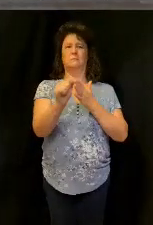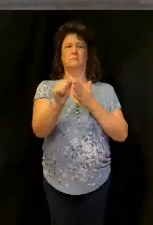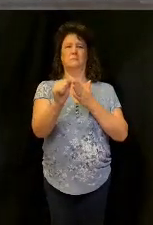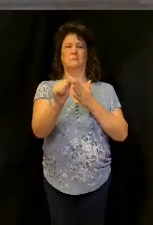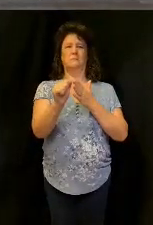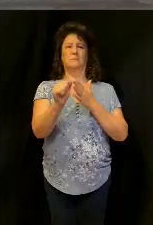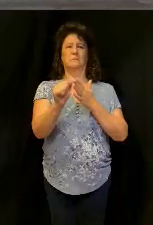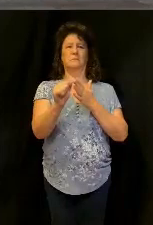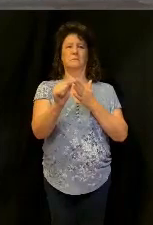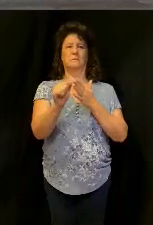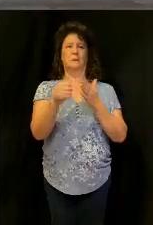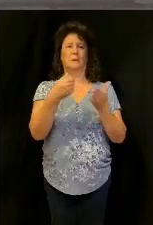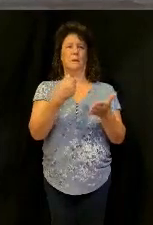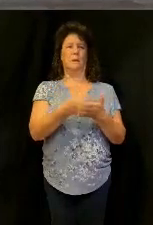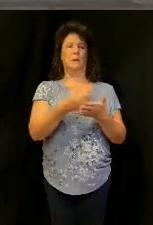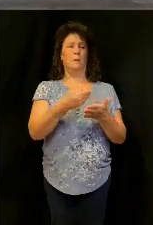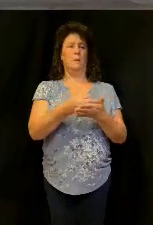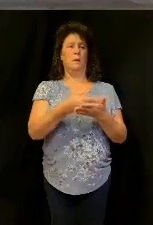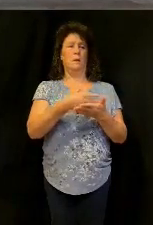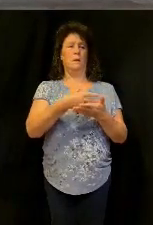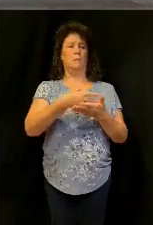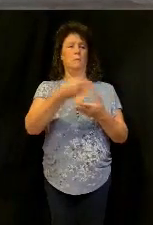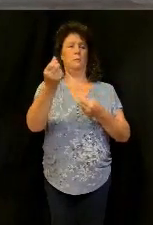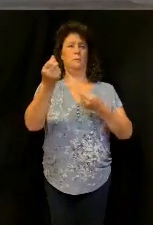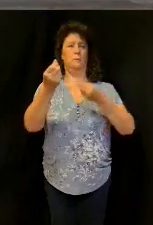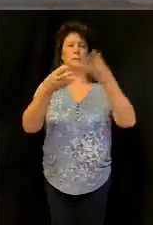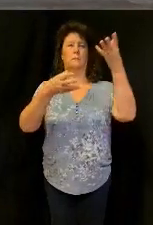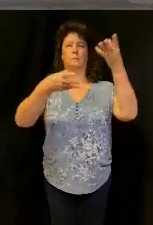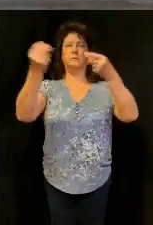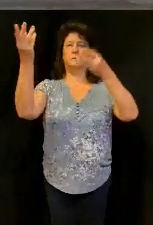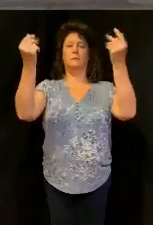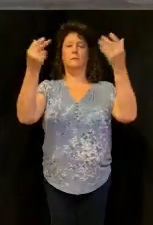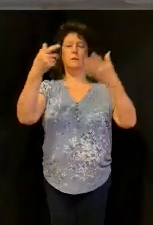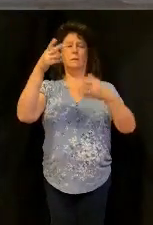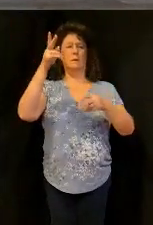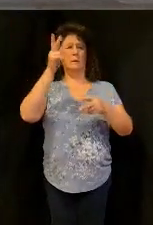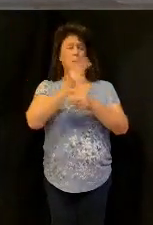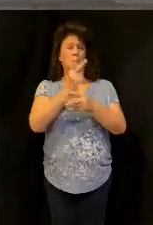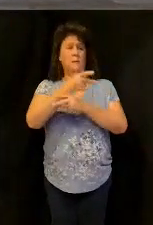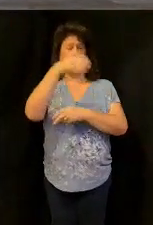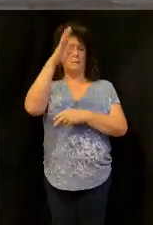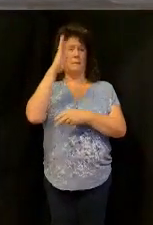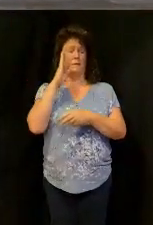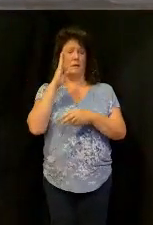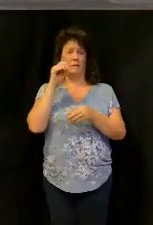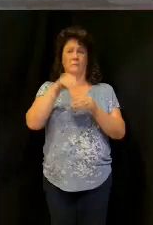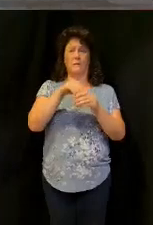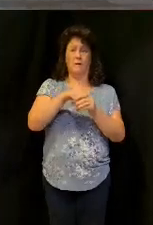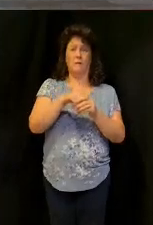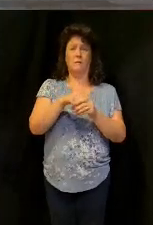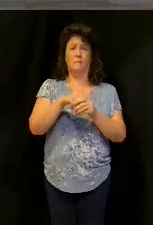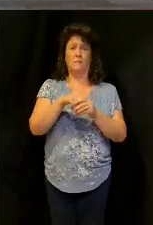All of a sudden, the money starts to, wow, I've to keep God involved. Malachi 3, will a man rob God, right?